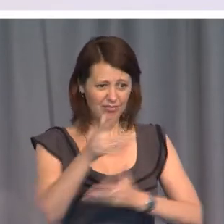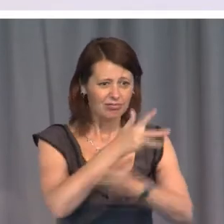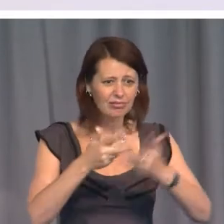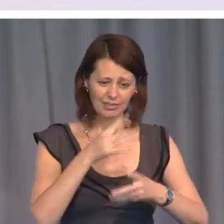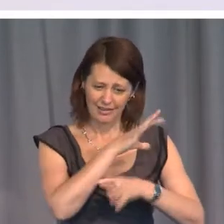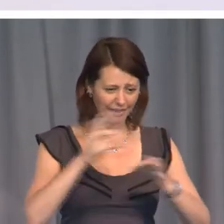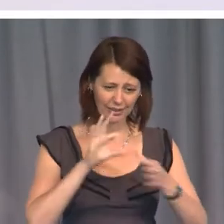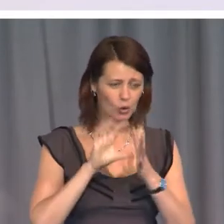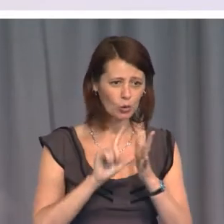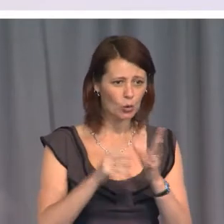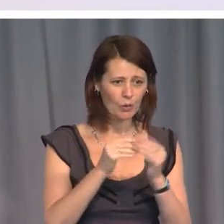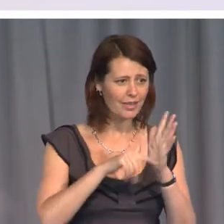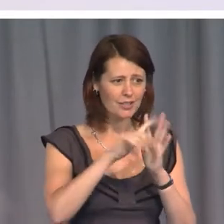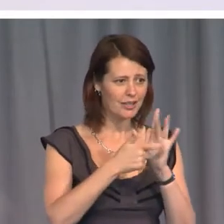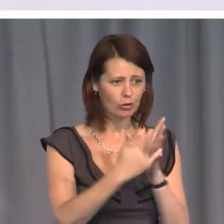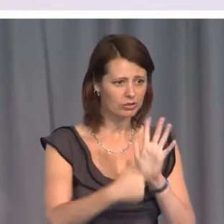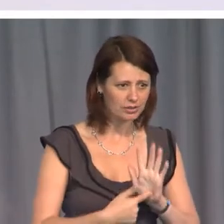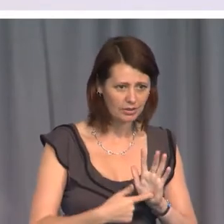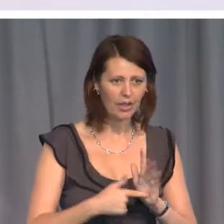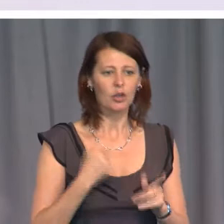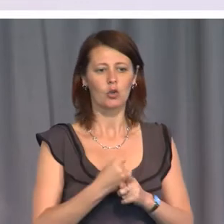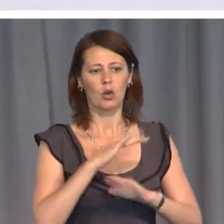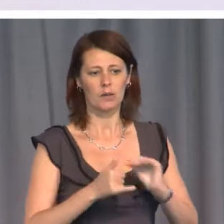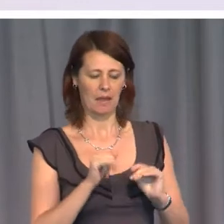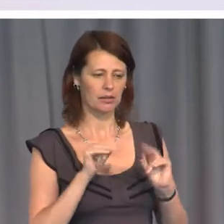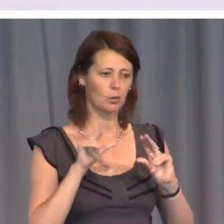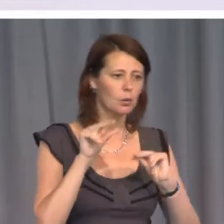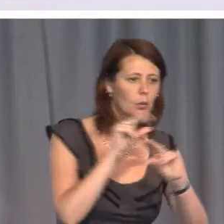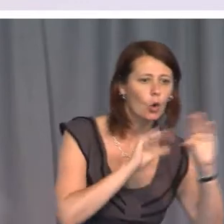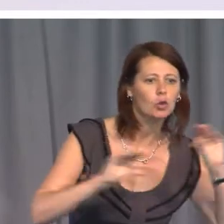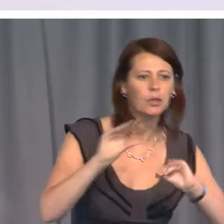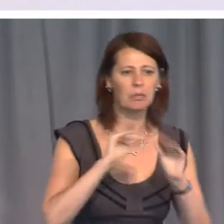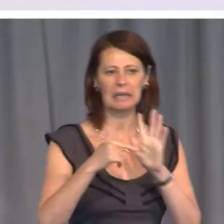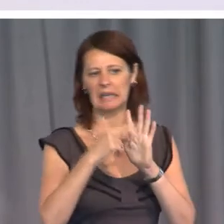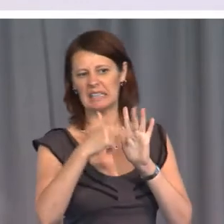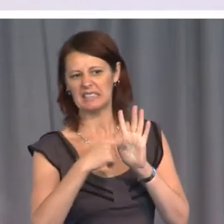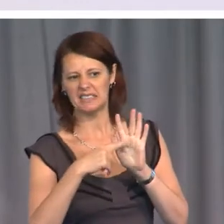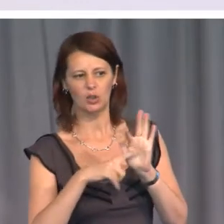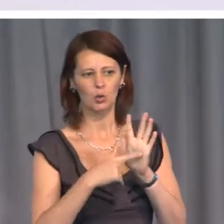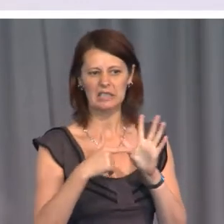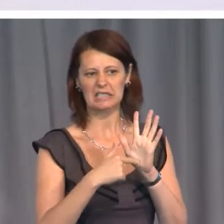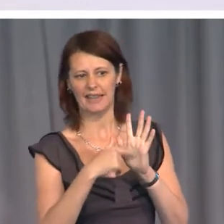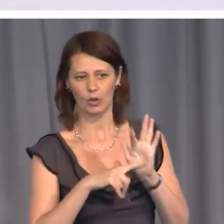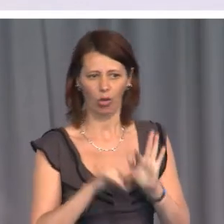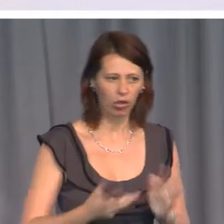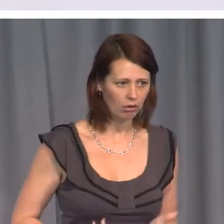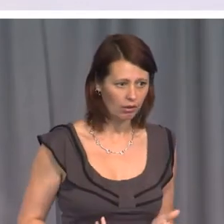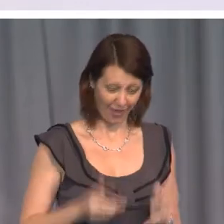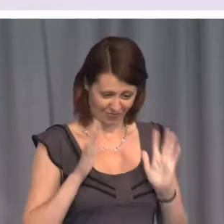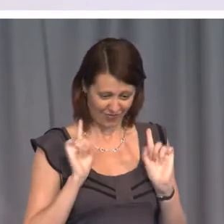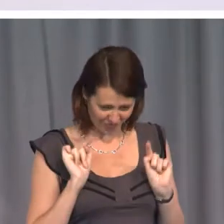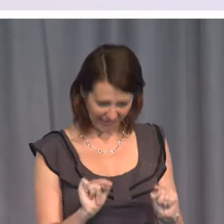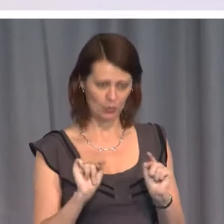It has to do with picking up gossip and tittle-tattle and feeding that to politicians. That's what it's all about.